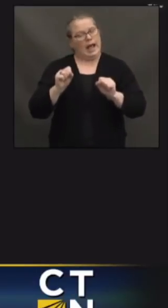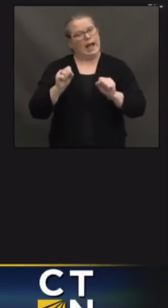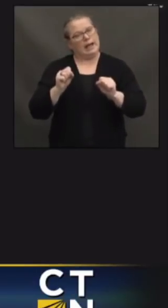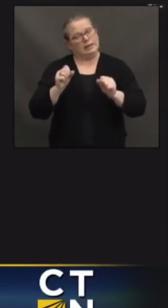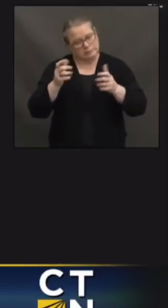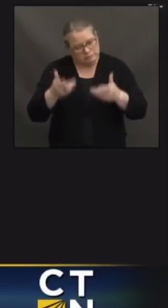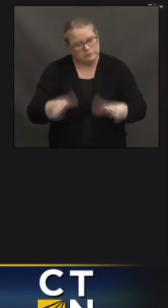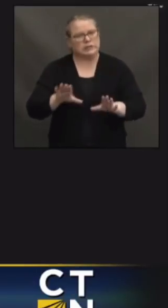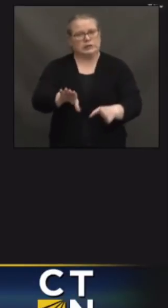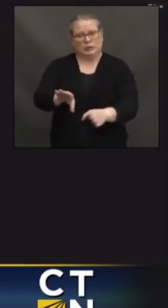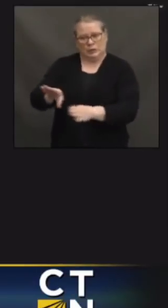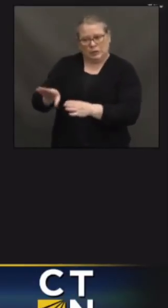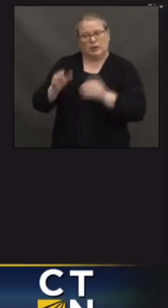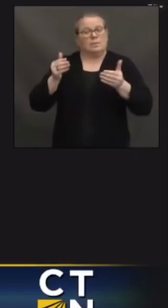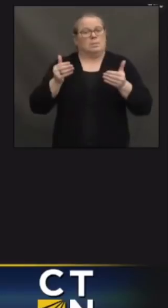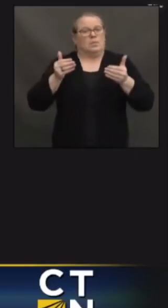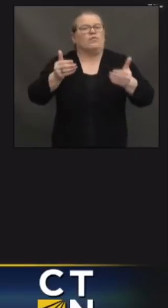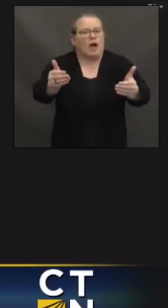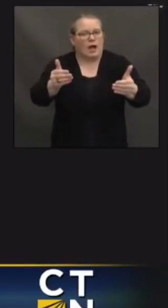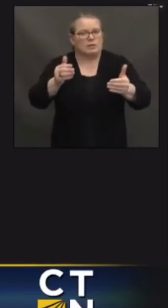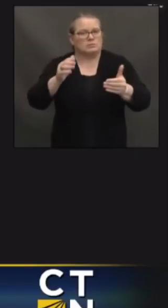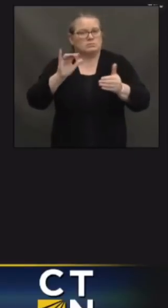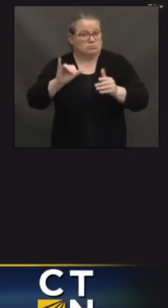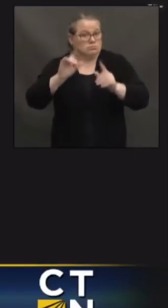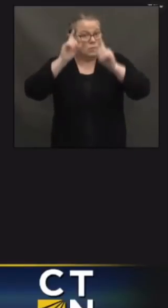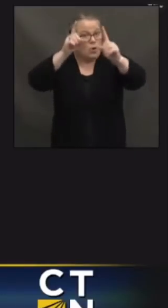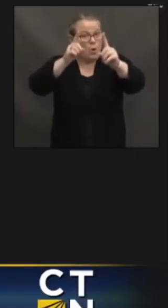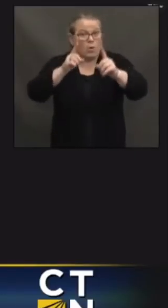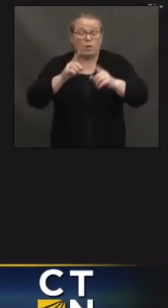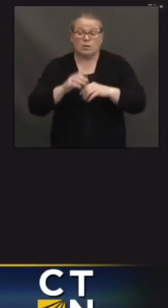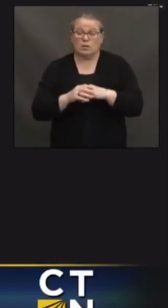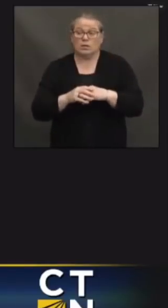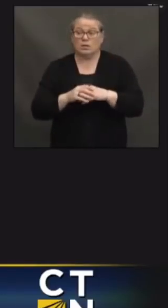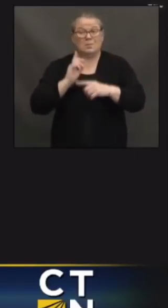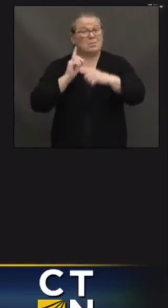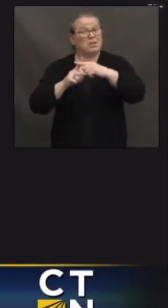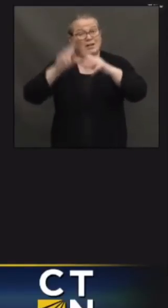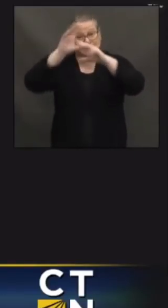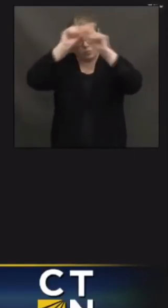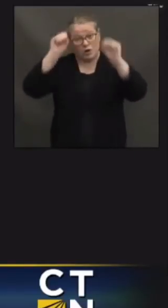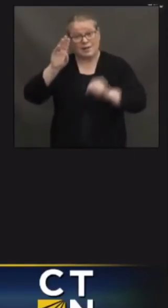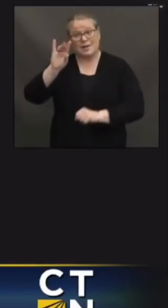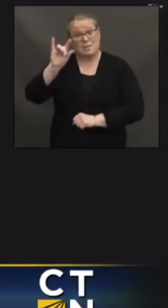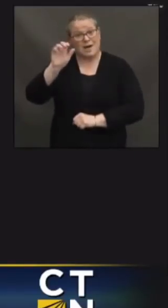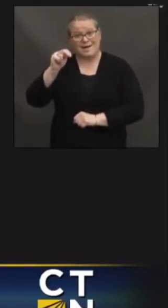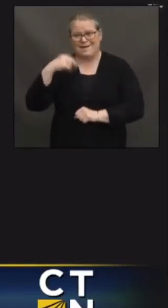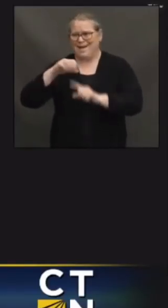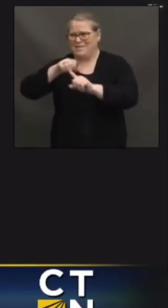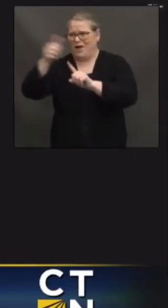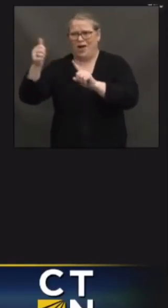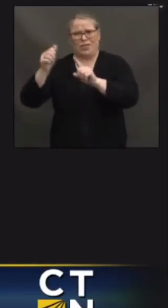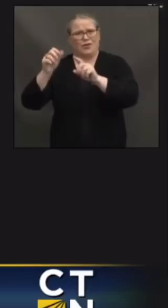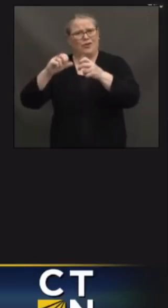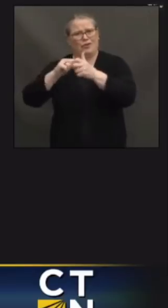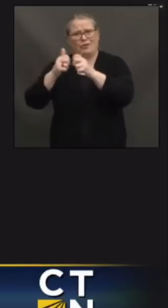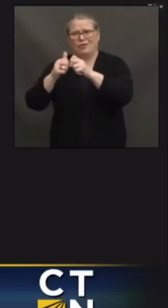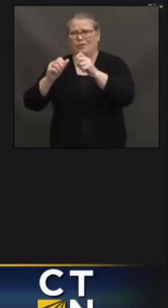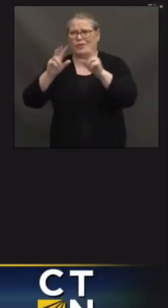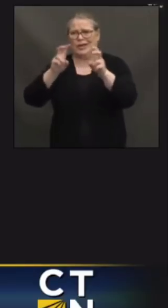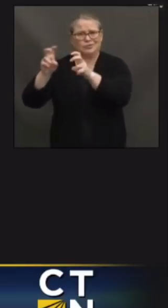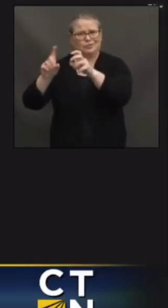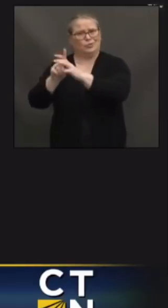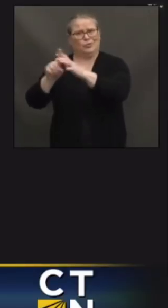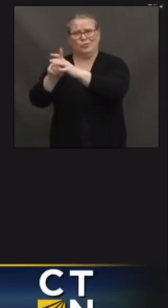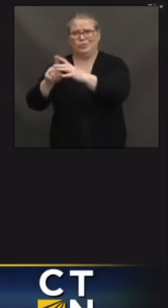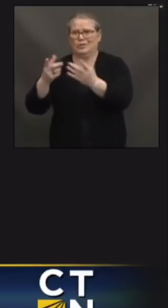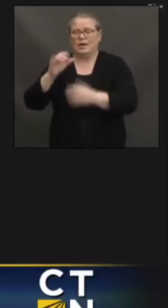listen, there are, you know, other issues that President Biden needs to deal with. We've got to pass an infrastructure bill. We've got to